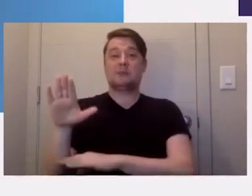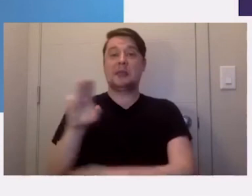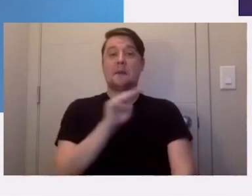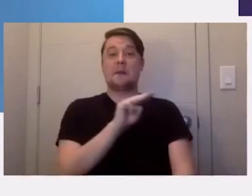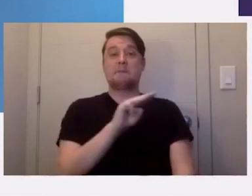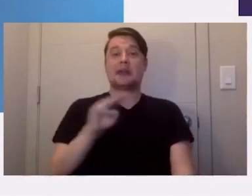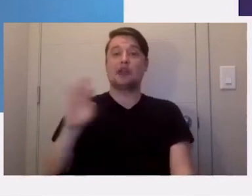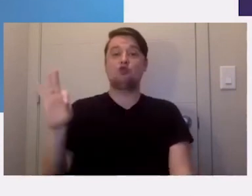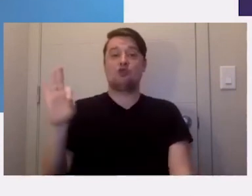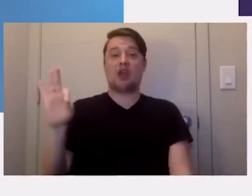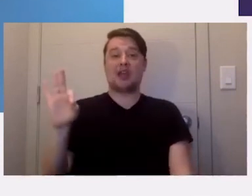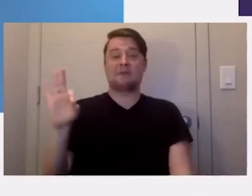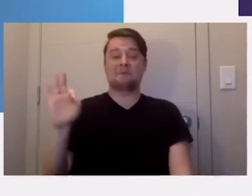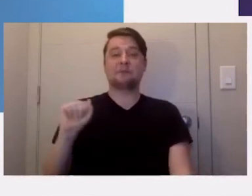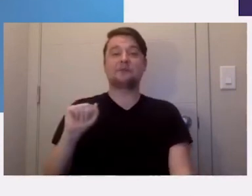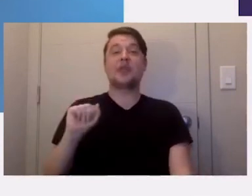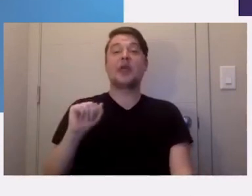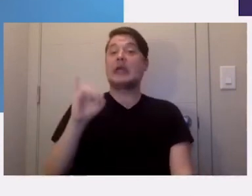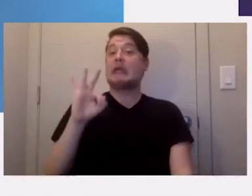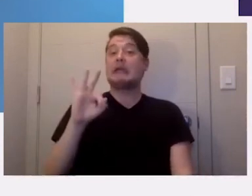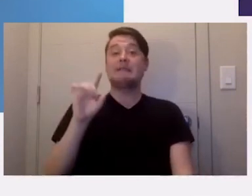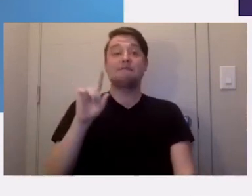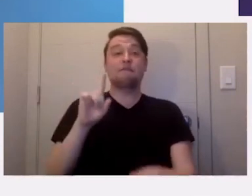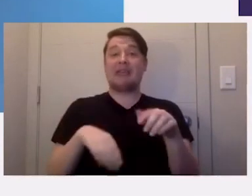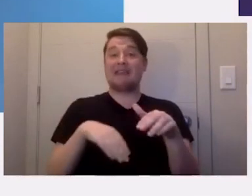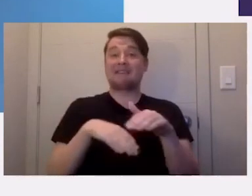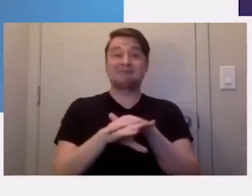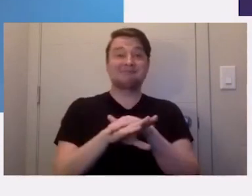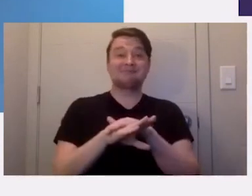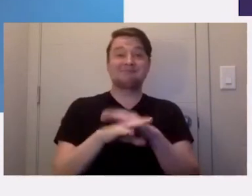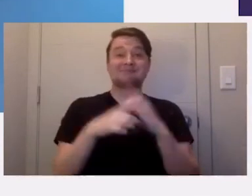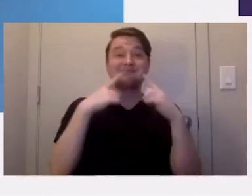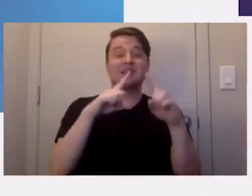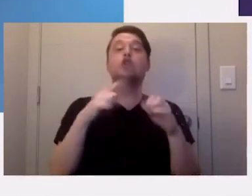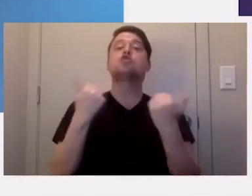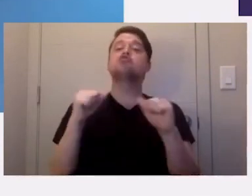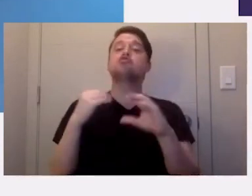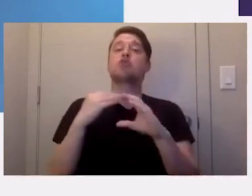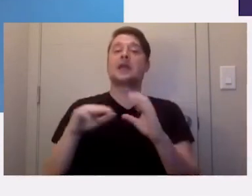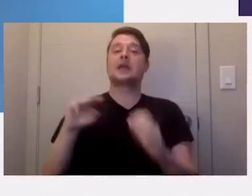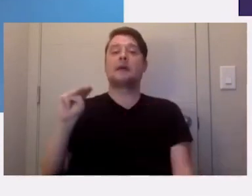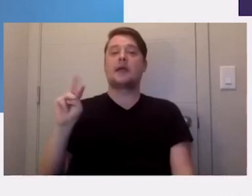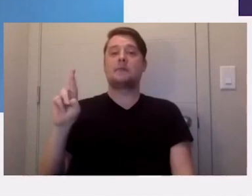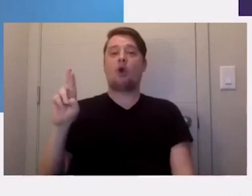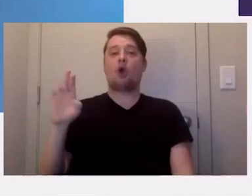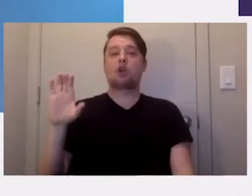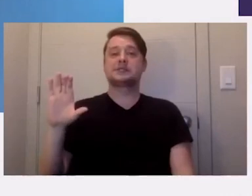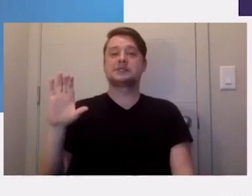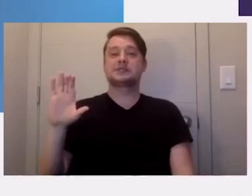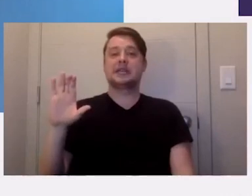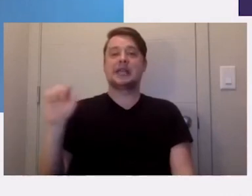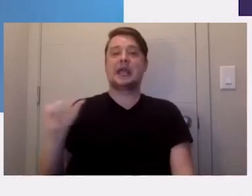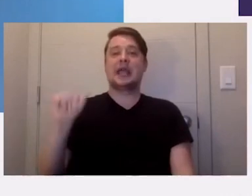through Friday. And if you can't get through, you can try emailing mrc at